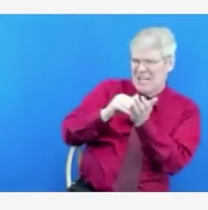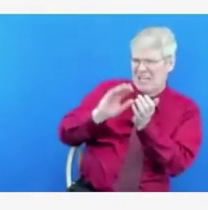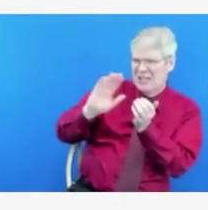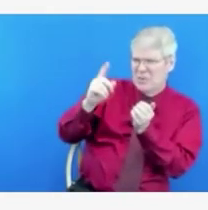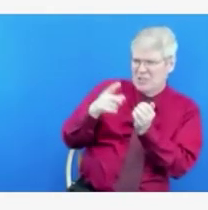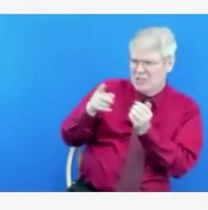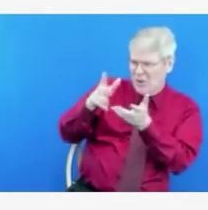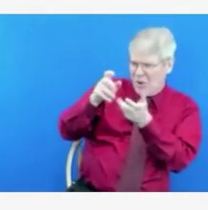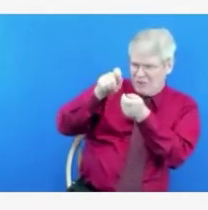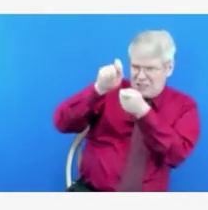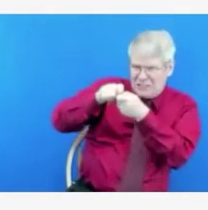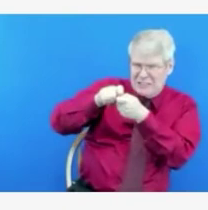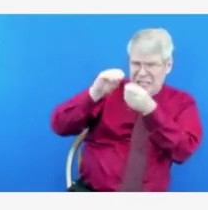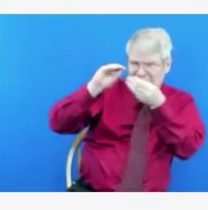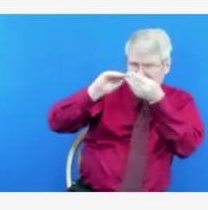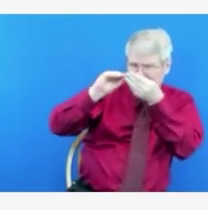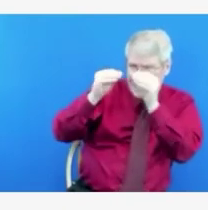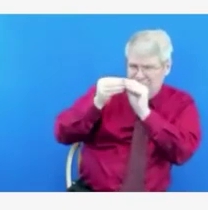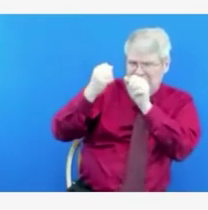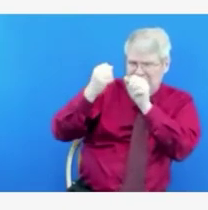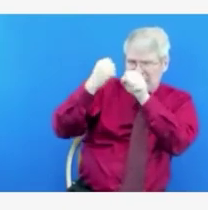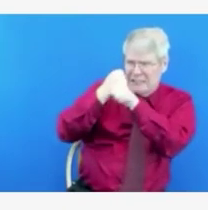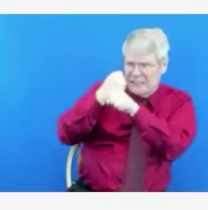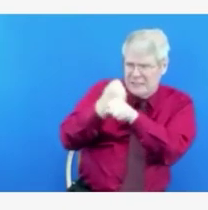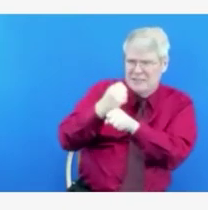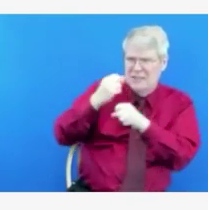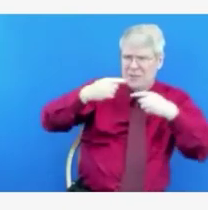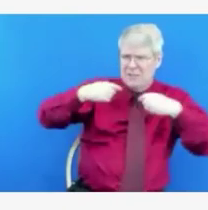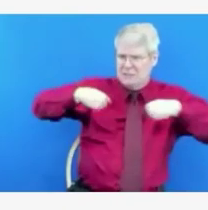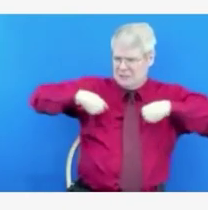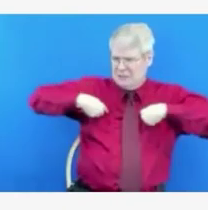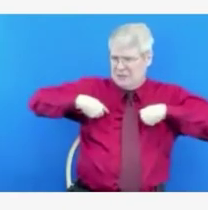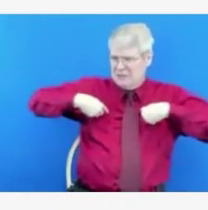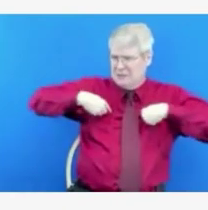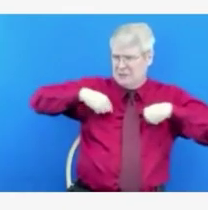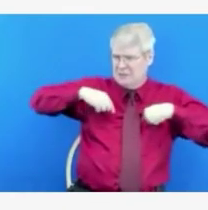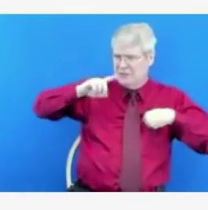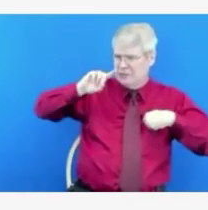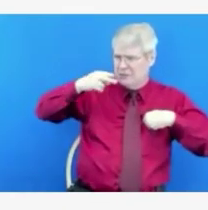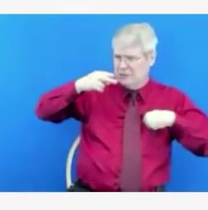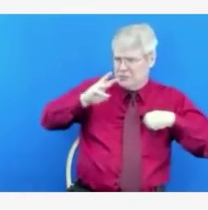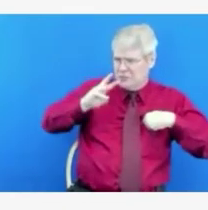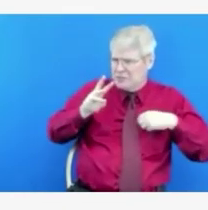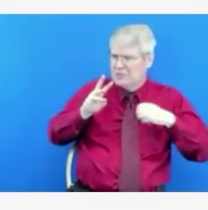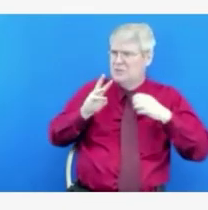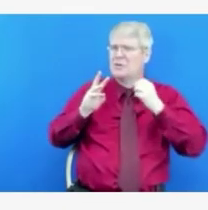that we've got children who have lost parents? I just want to make clear what you're asking.